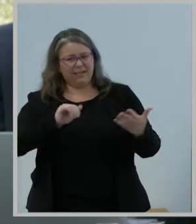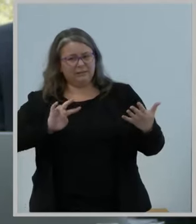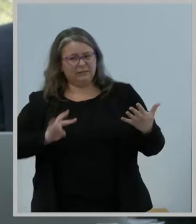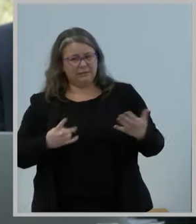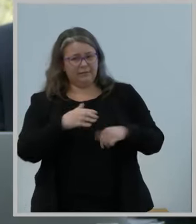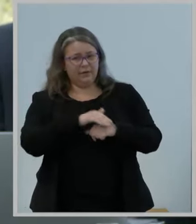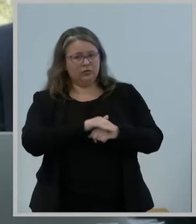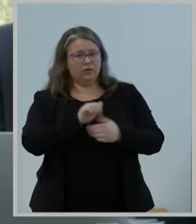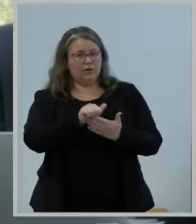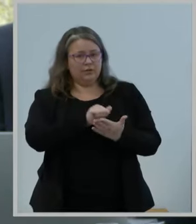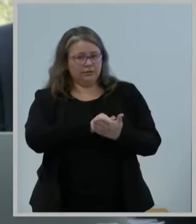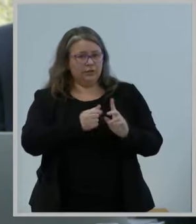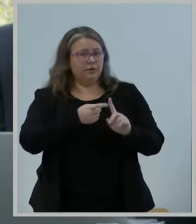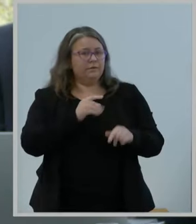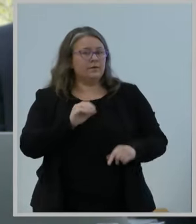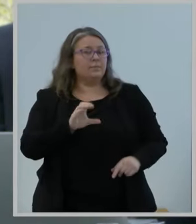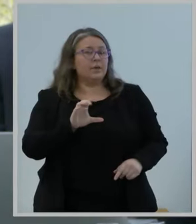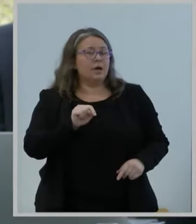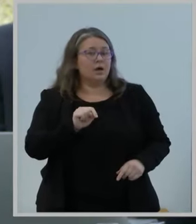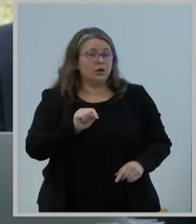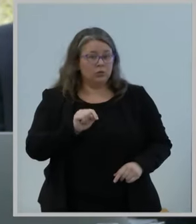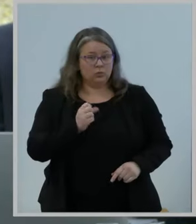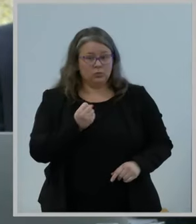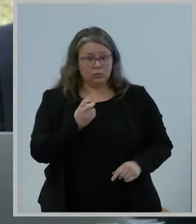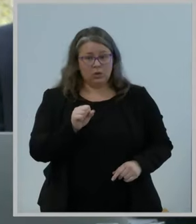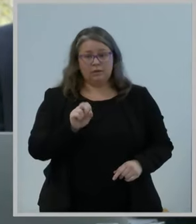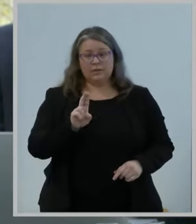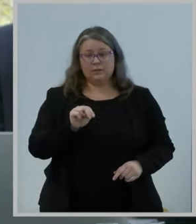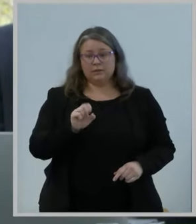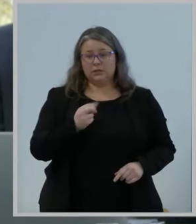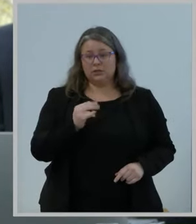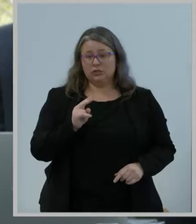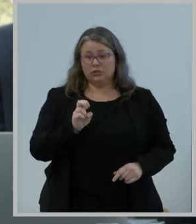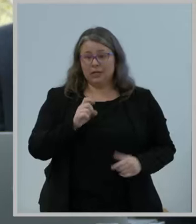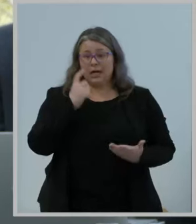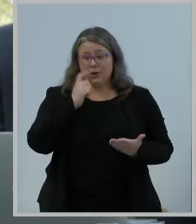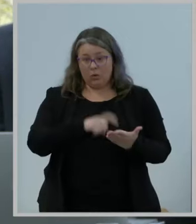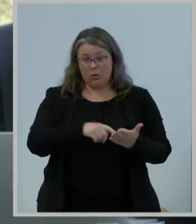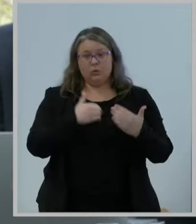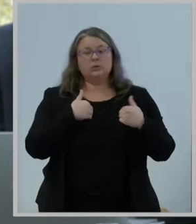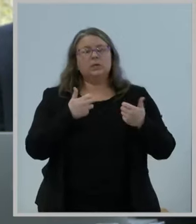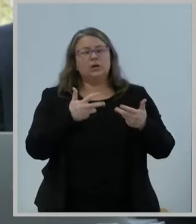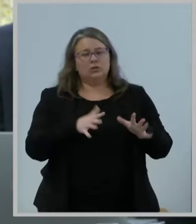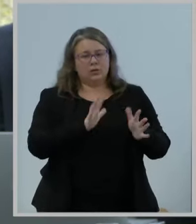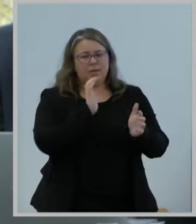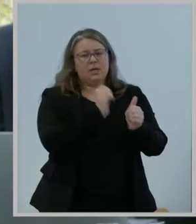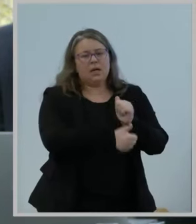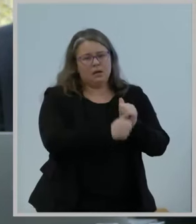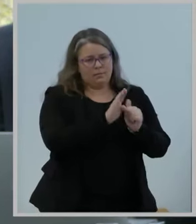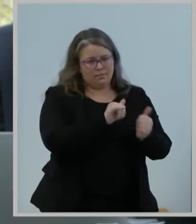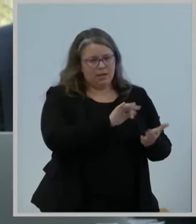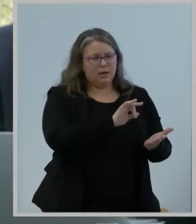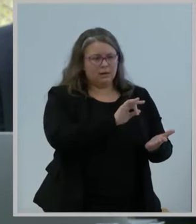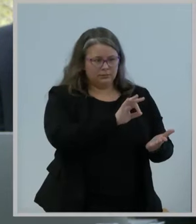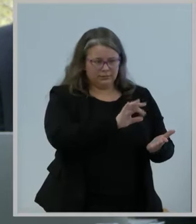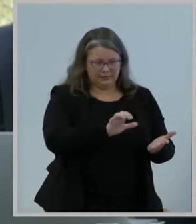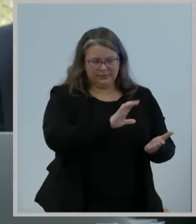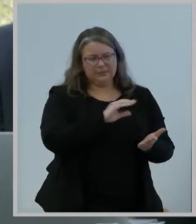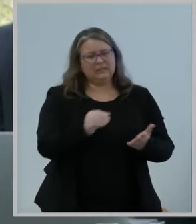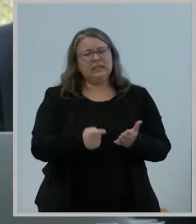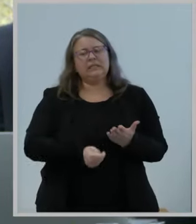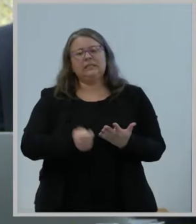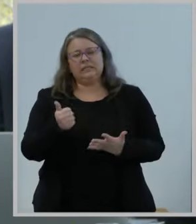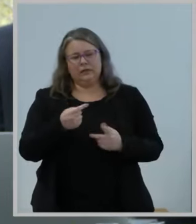the October 12th Sunshine Notice, has been adopted by the Commission and deleted from today's agenda. The first item is titled